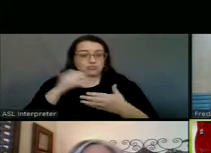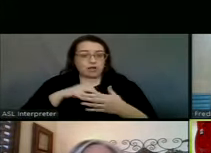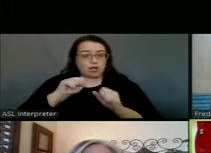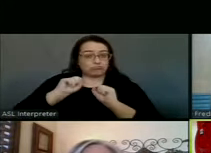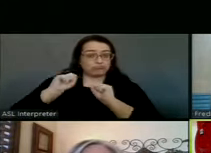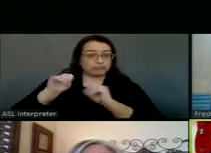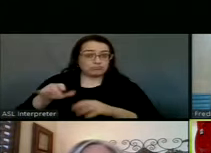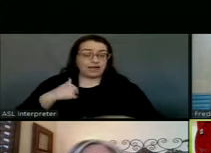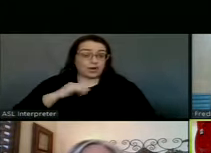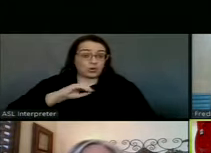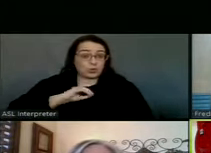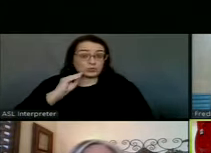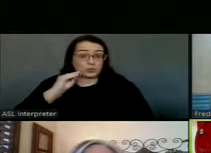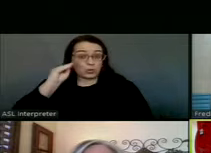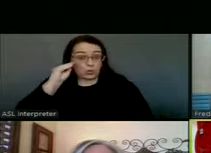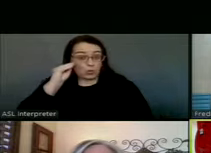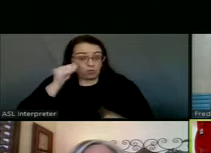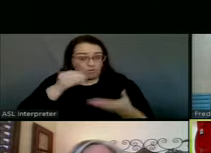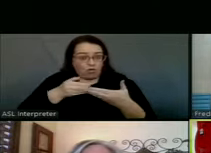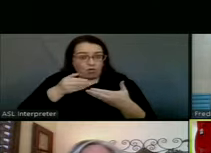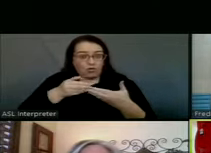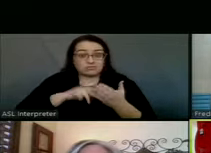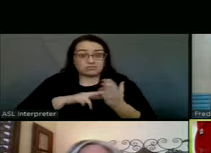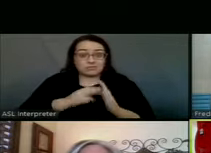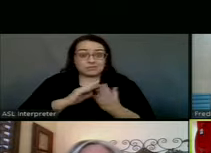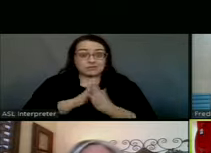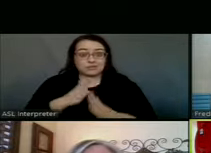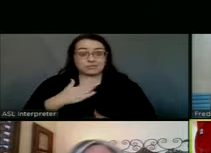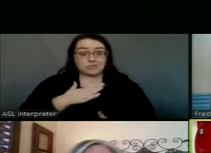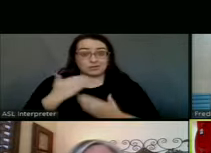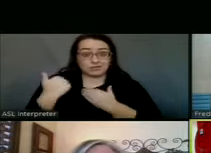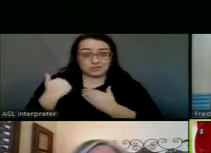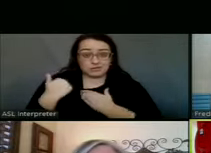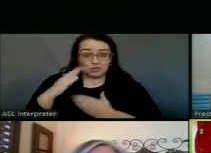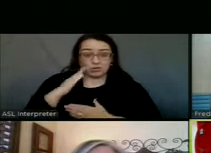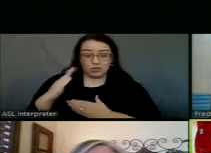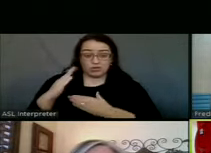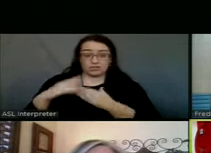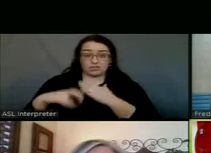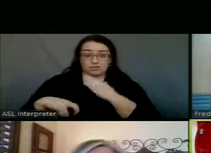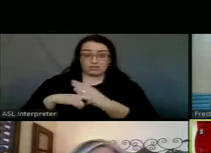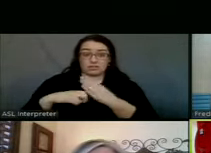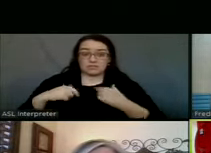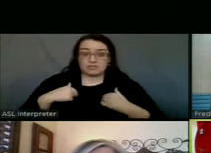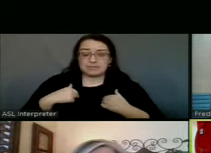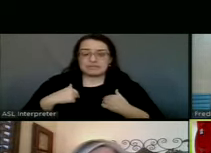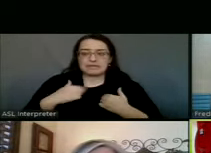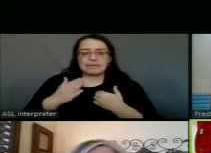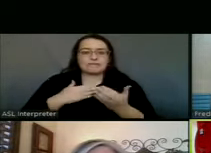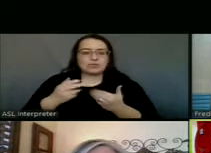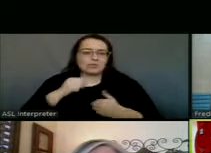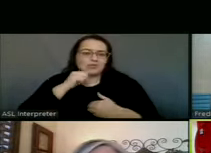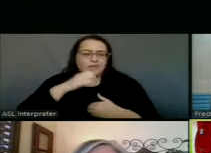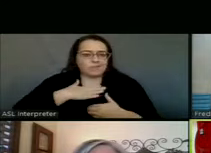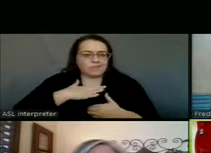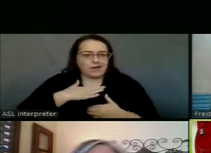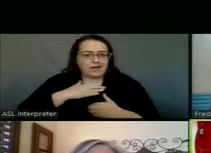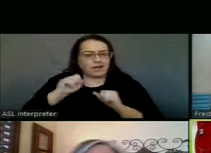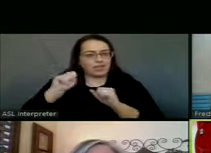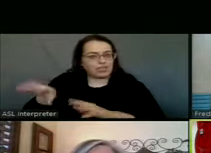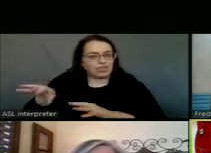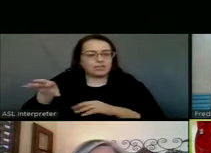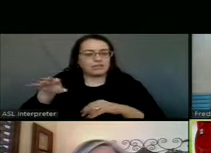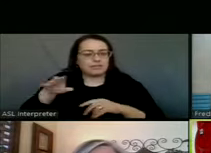they, as the homeowner, now liable to be cited because the alley is dirty, even though they didn't do the dumping